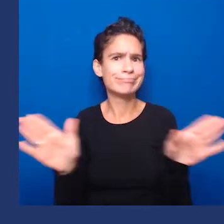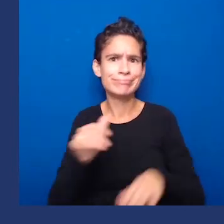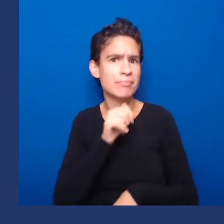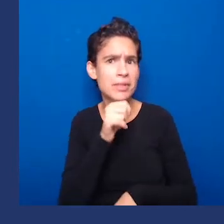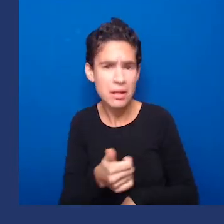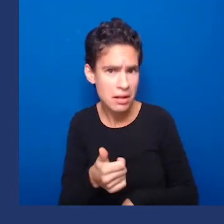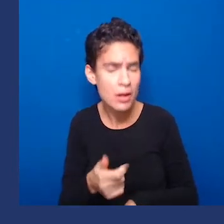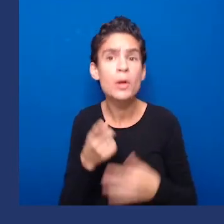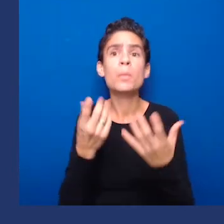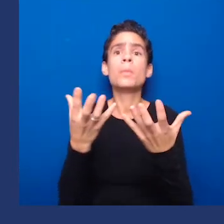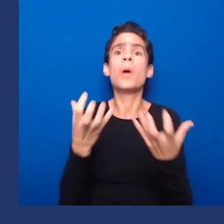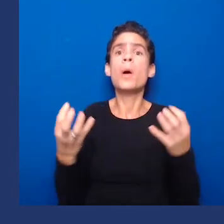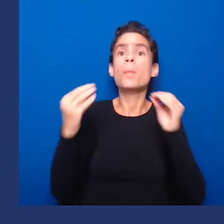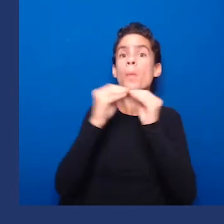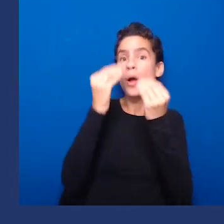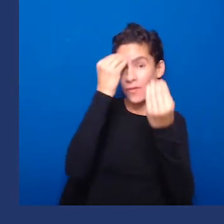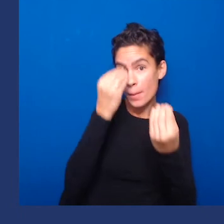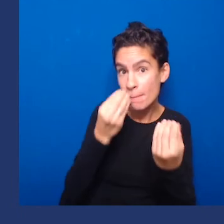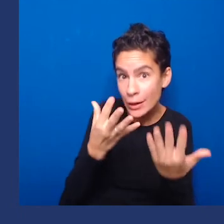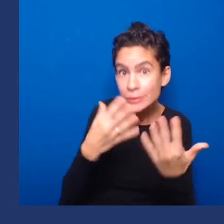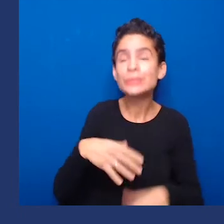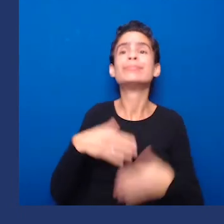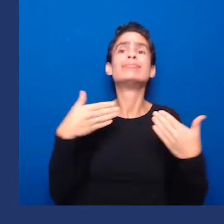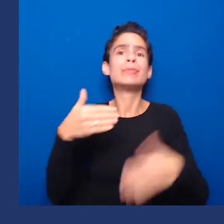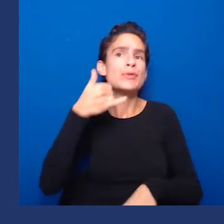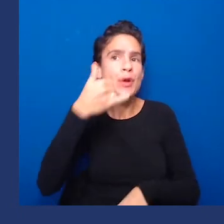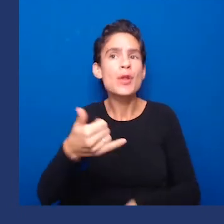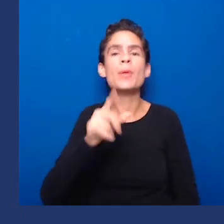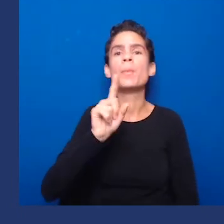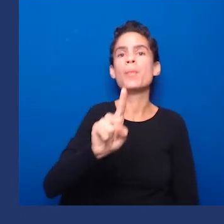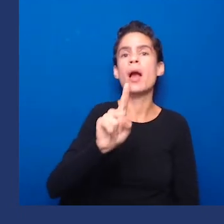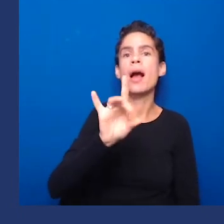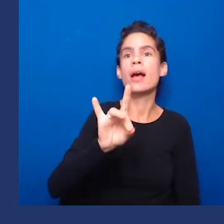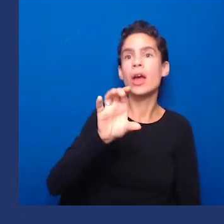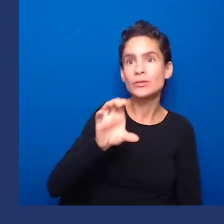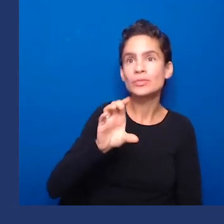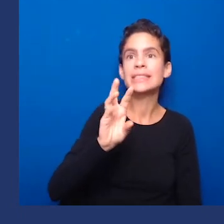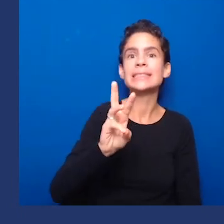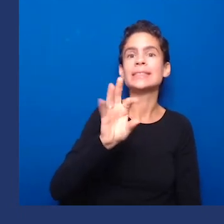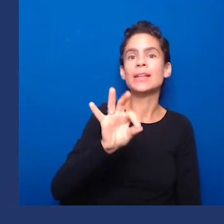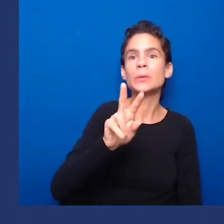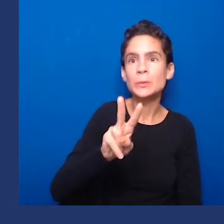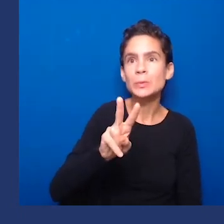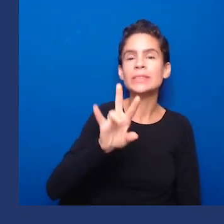or go to disabilityrightspa.org. And please watch the next video.